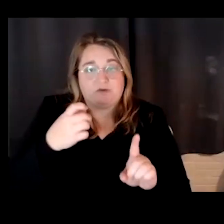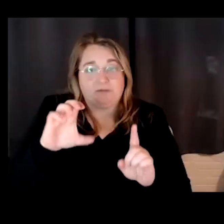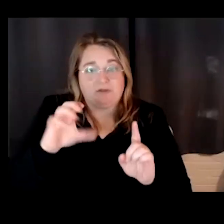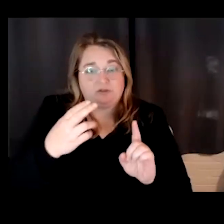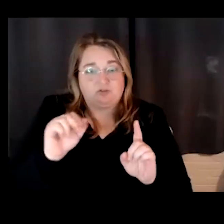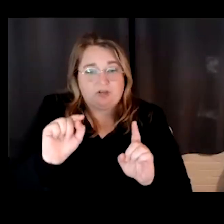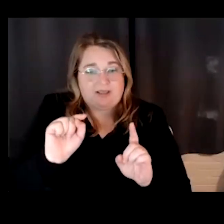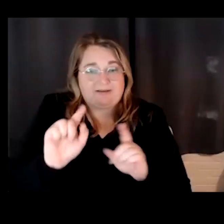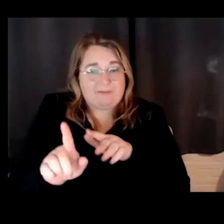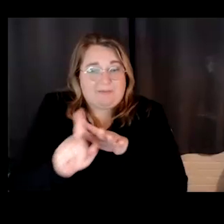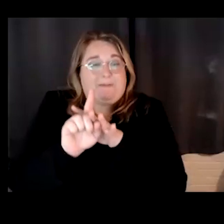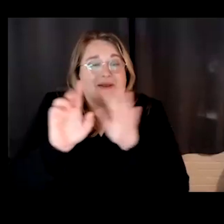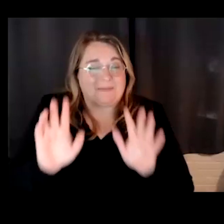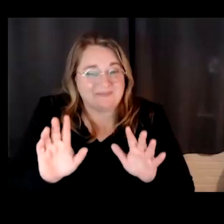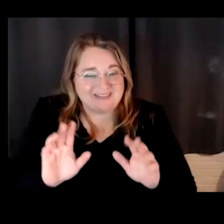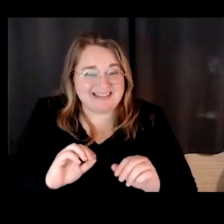up all of a sudden. Okay.